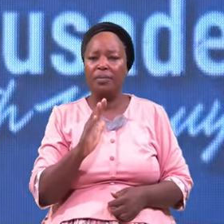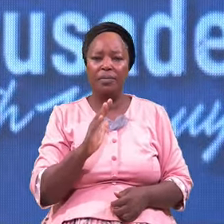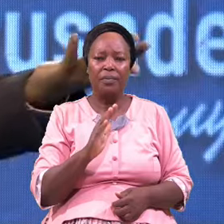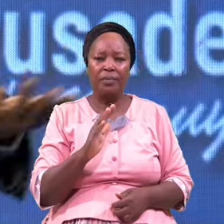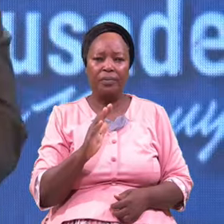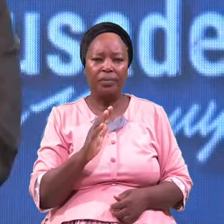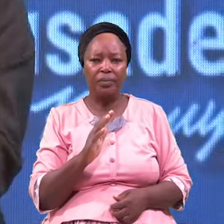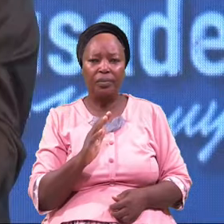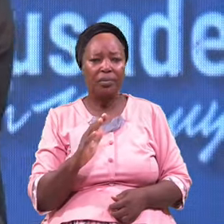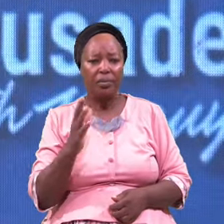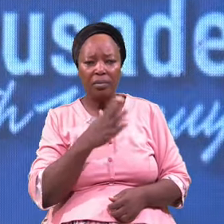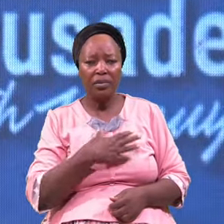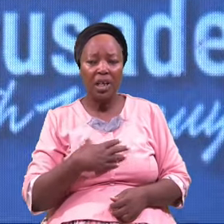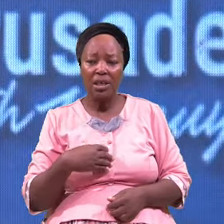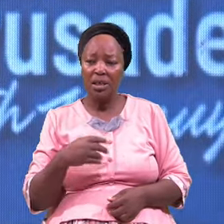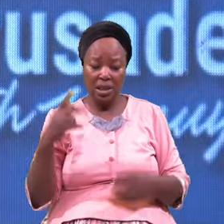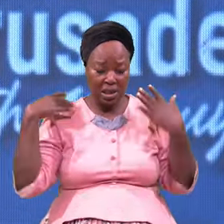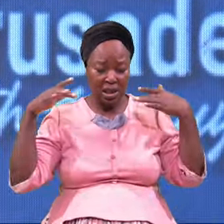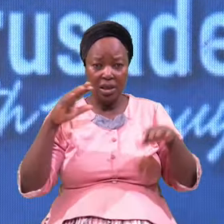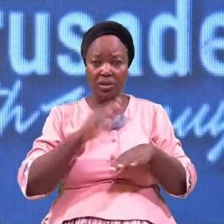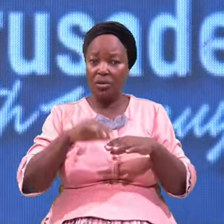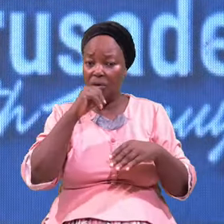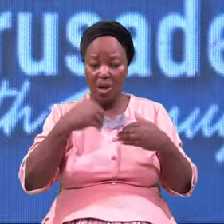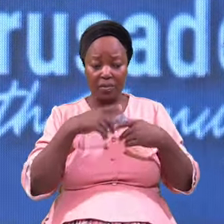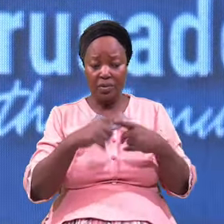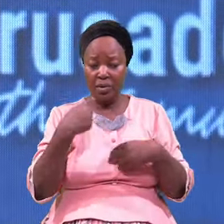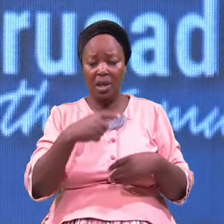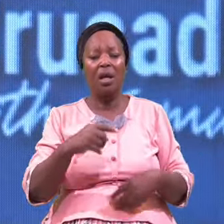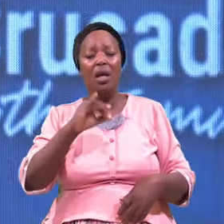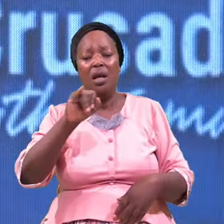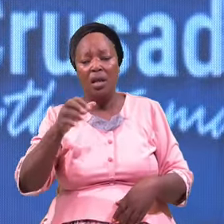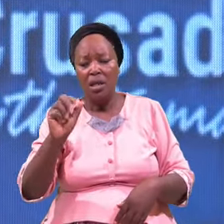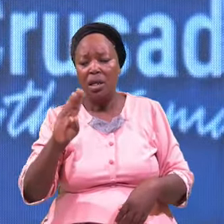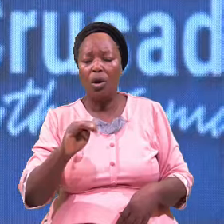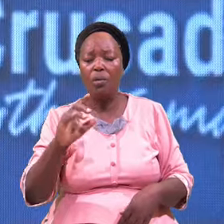And The Angel Did Not Have To Say Jacob Jacob Where Are You